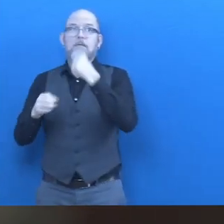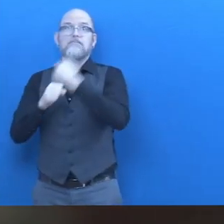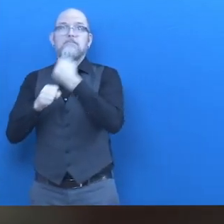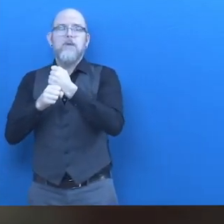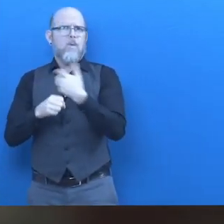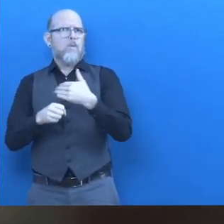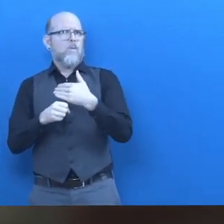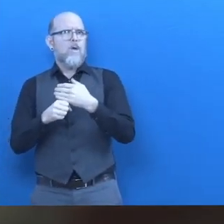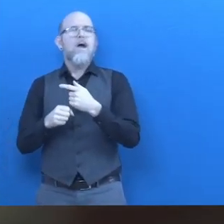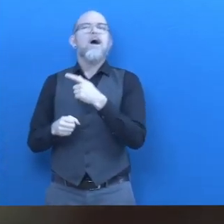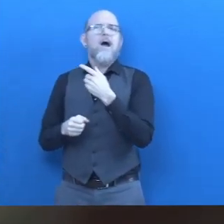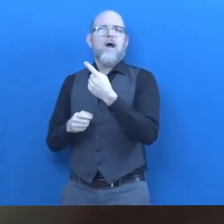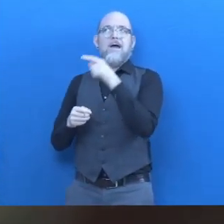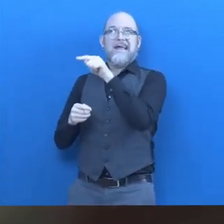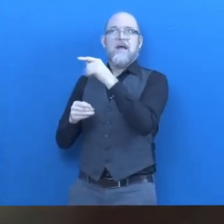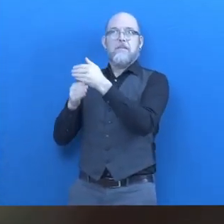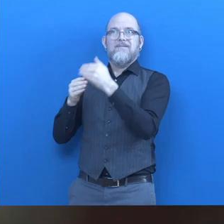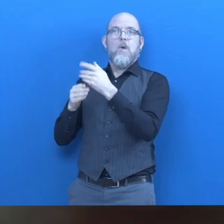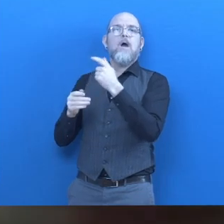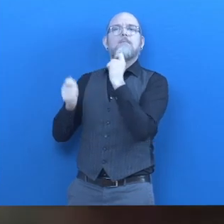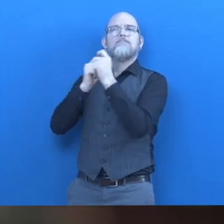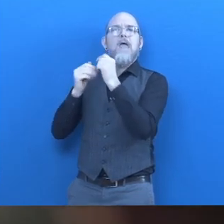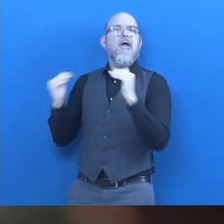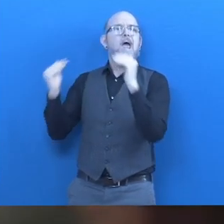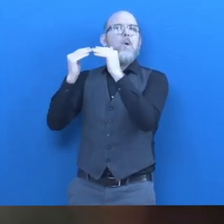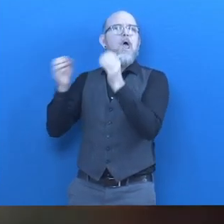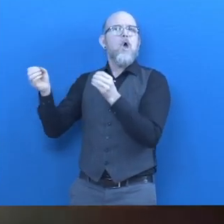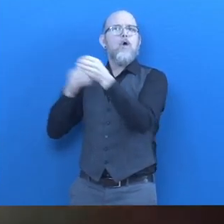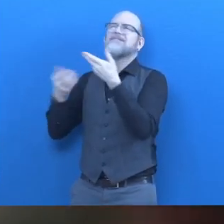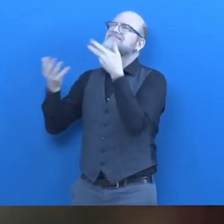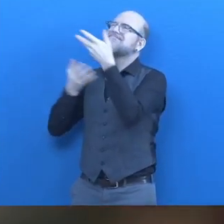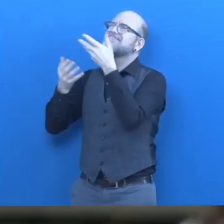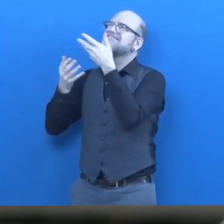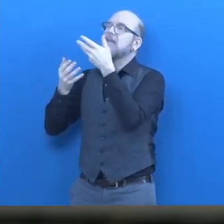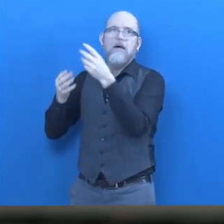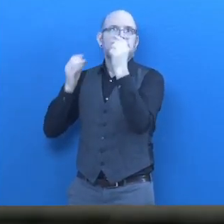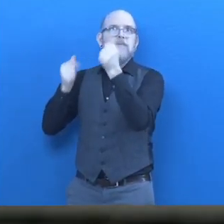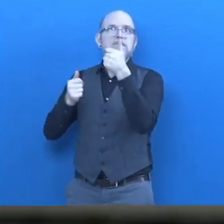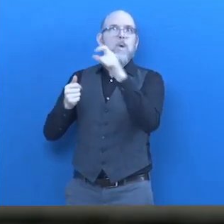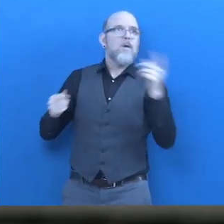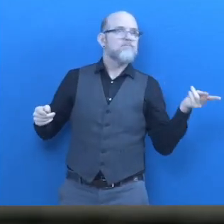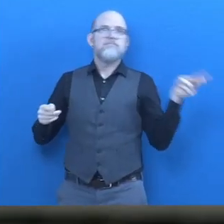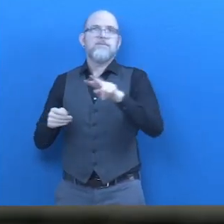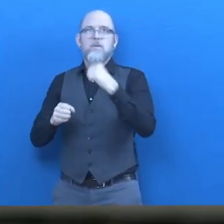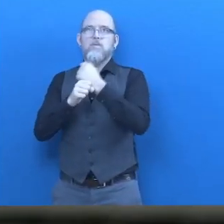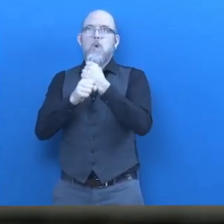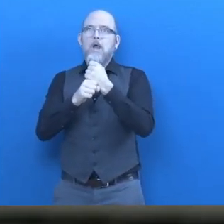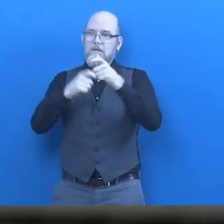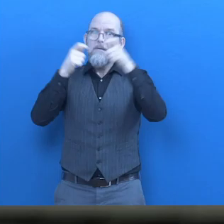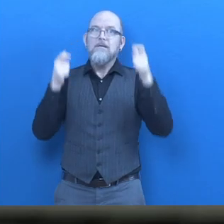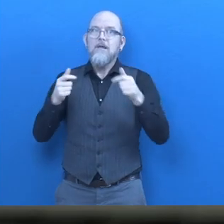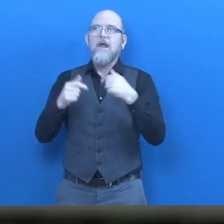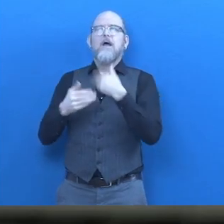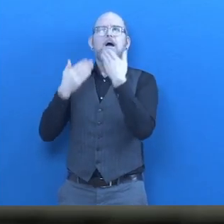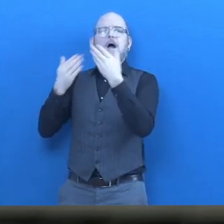at their office. They found this job here for me was very good because here I have a very good opportunity. I